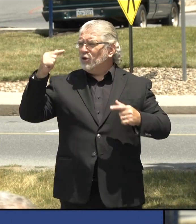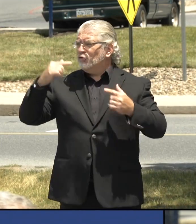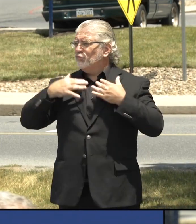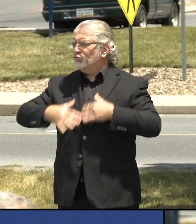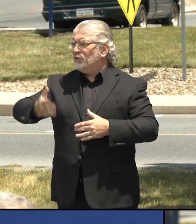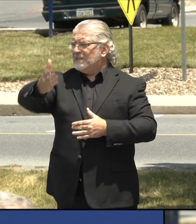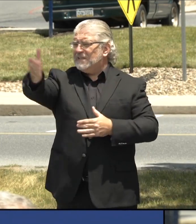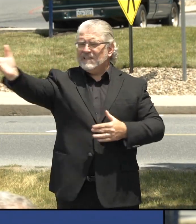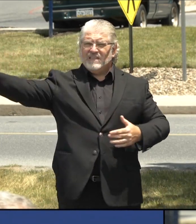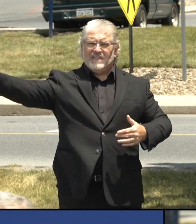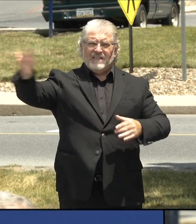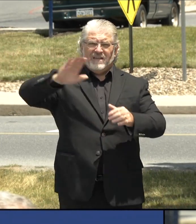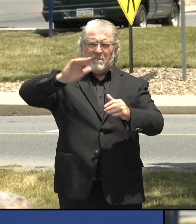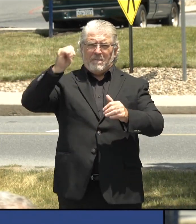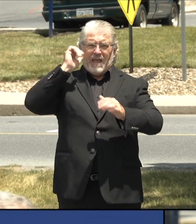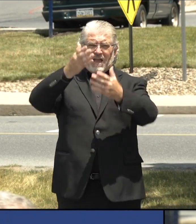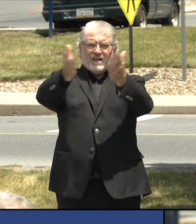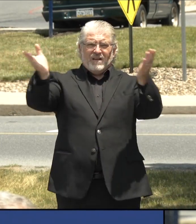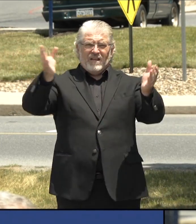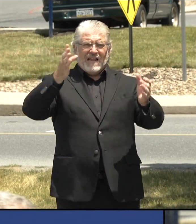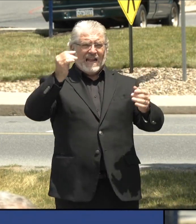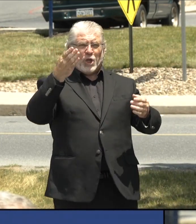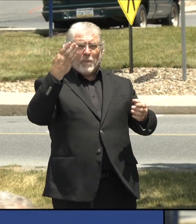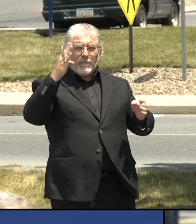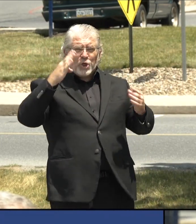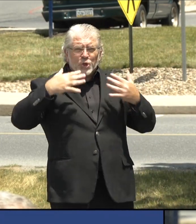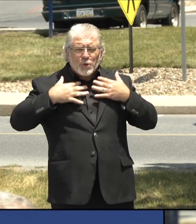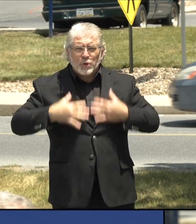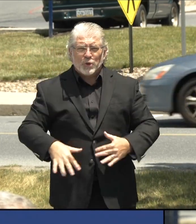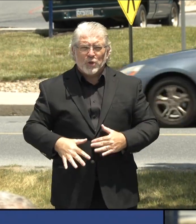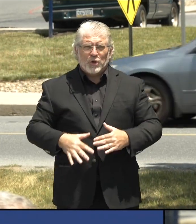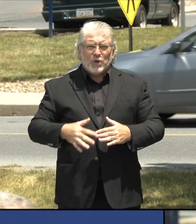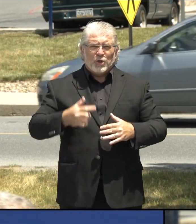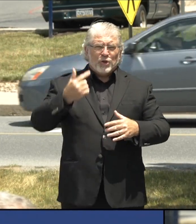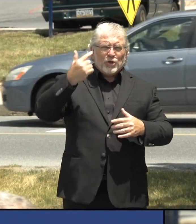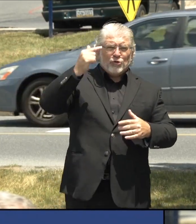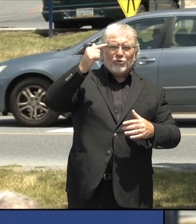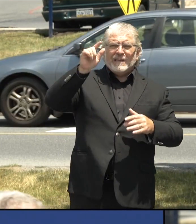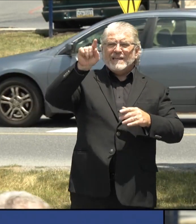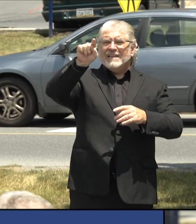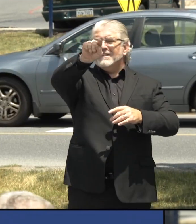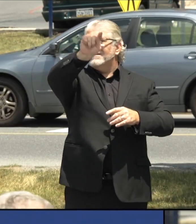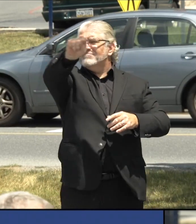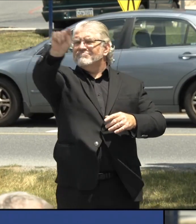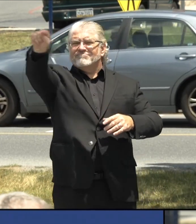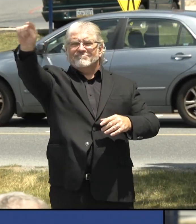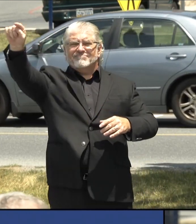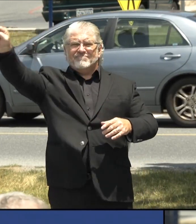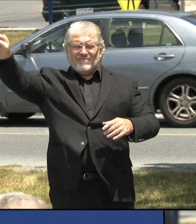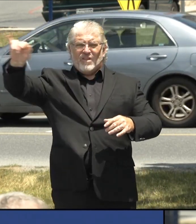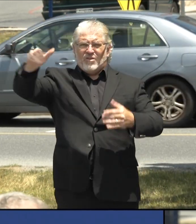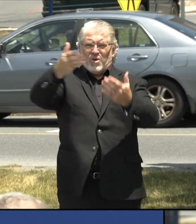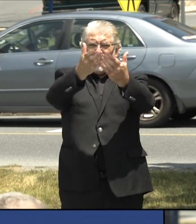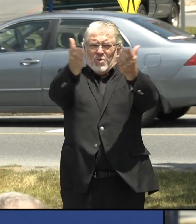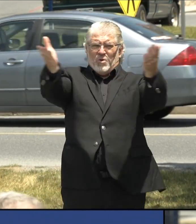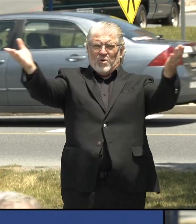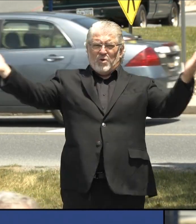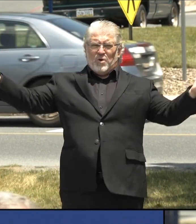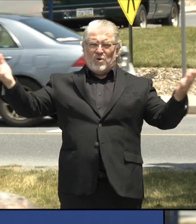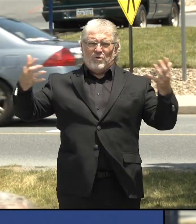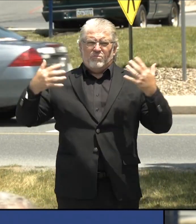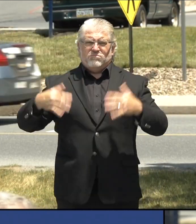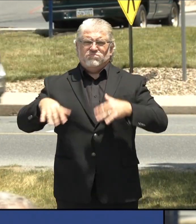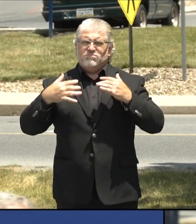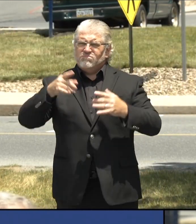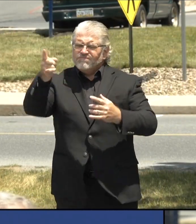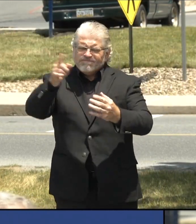and I saw a pale blue there, a pale green back in the background. You have been on the front lines of this